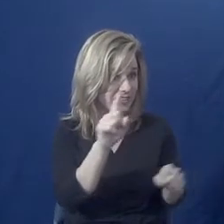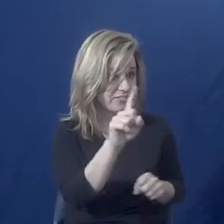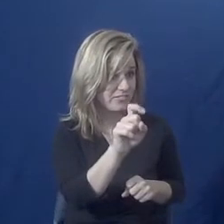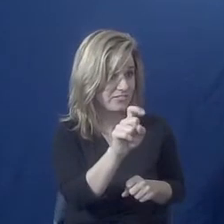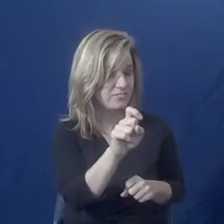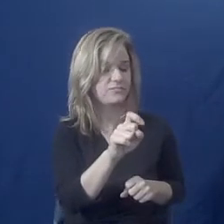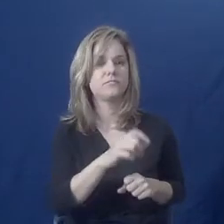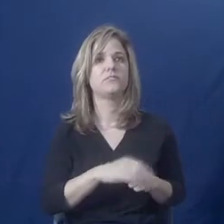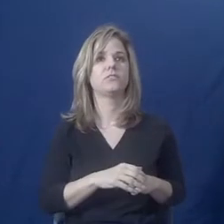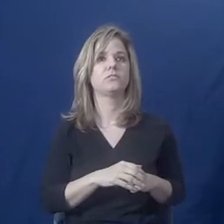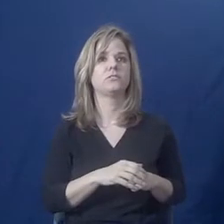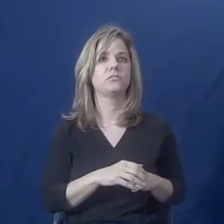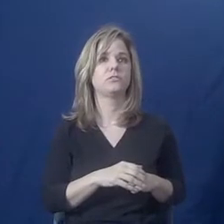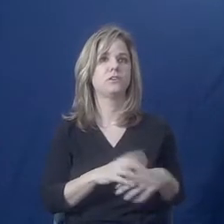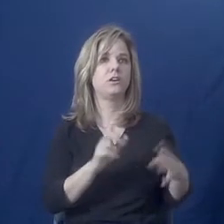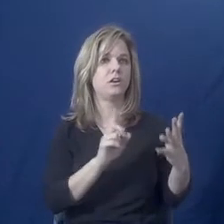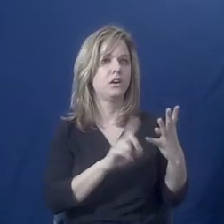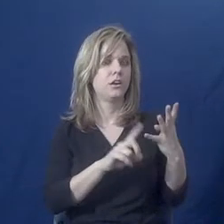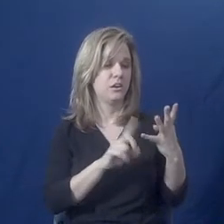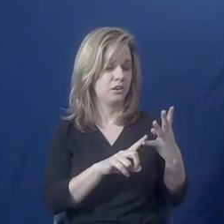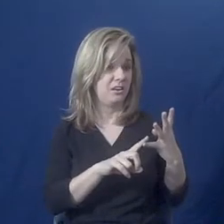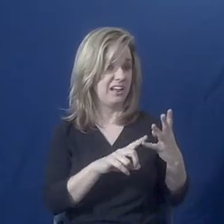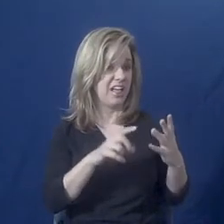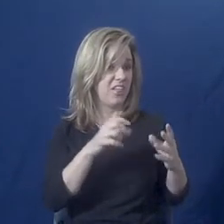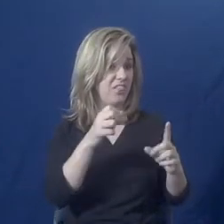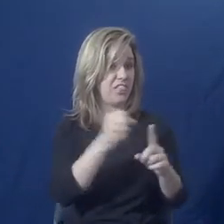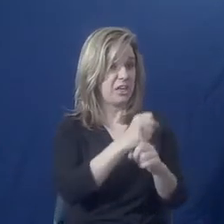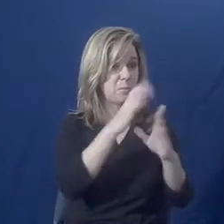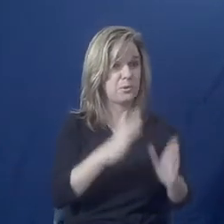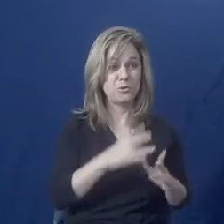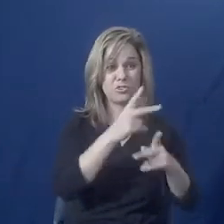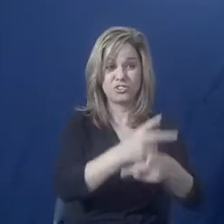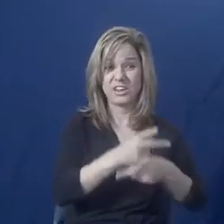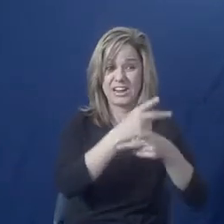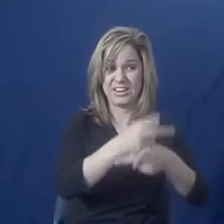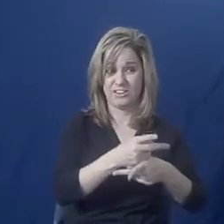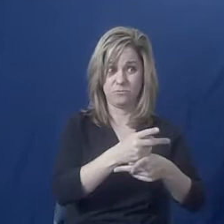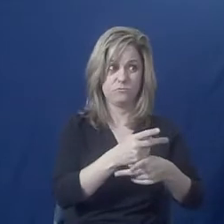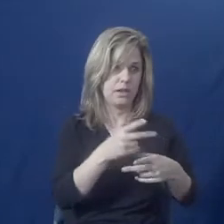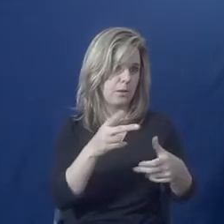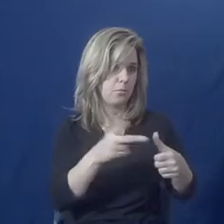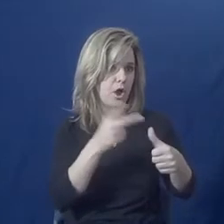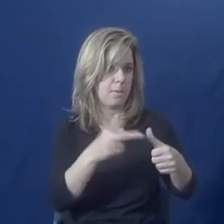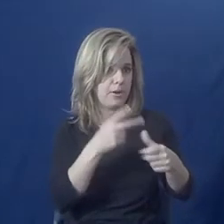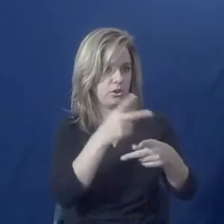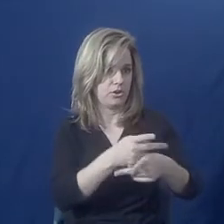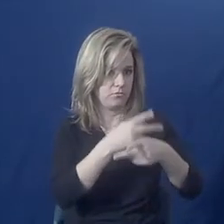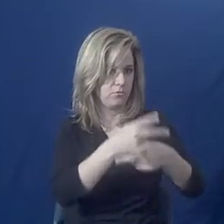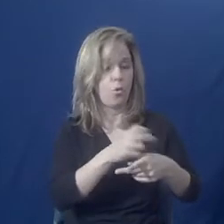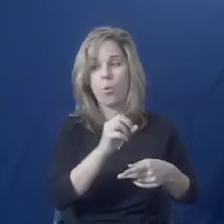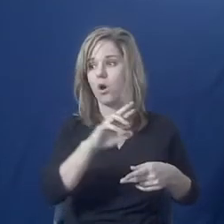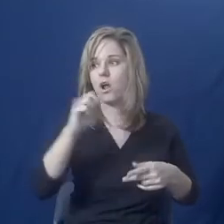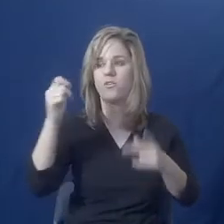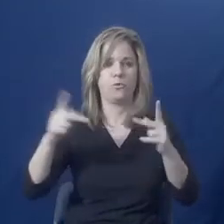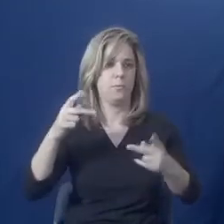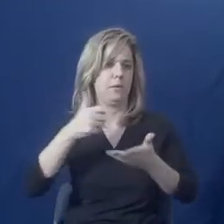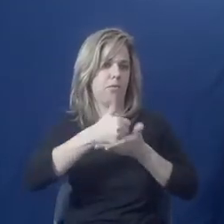Does the abuser meet their daily needs? So is it their primary caregiver? Do they have other caregivers that come in the house?